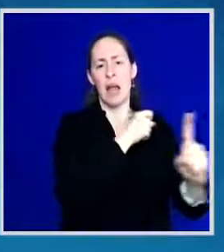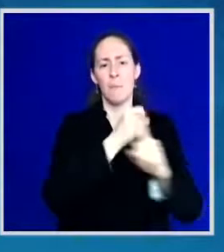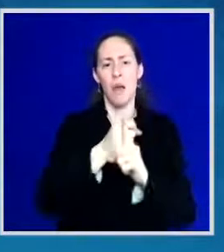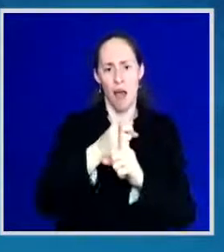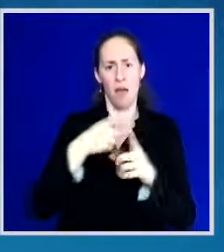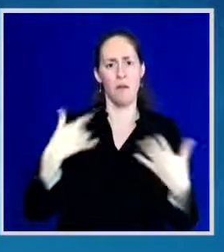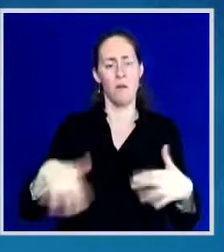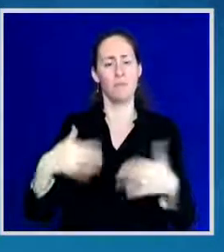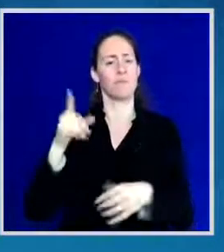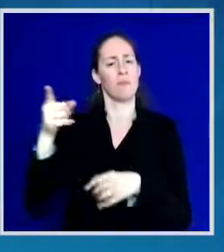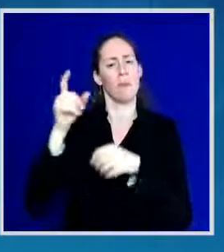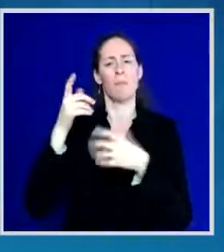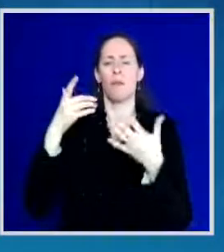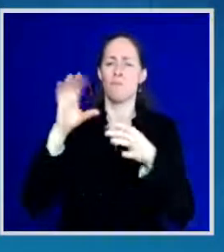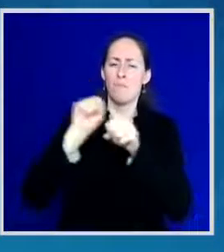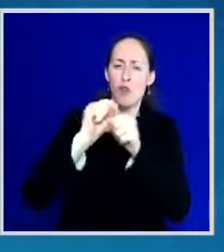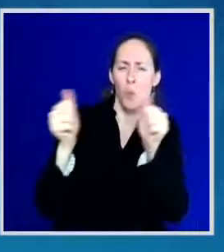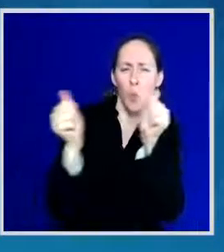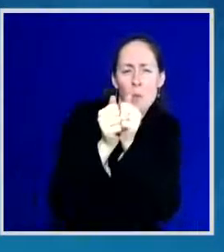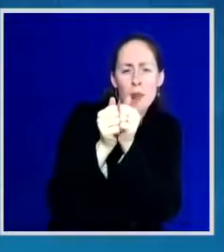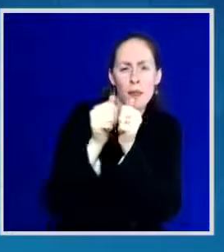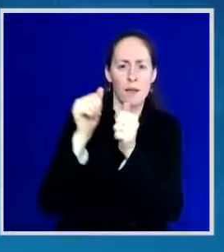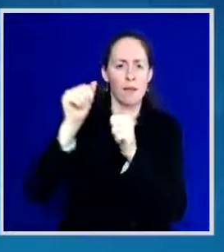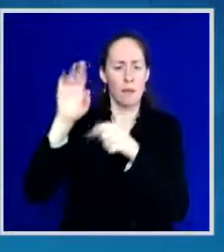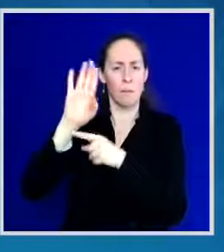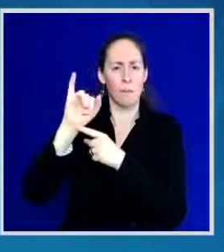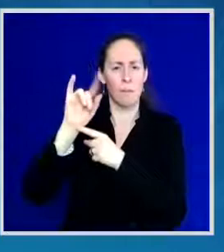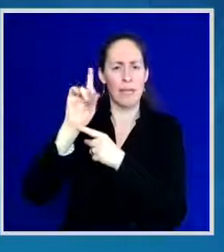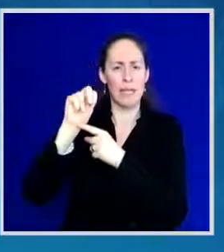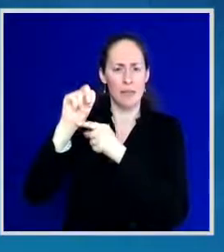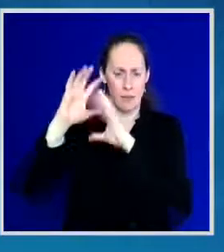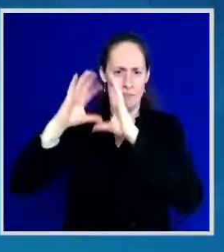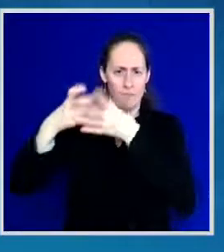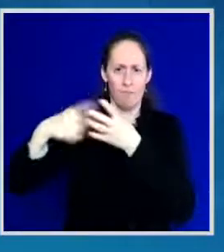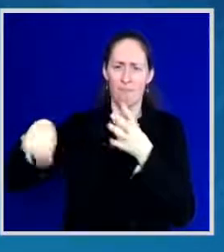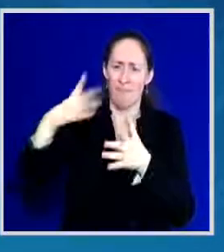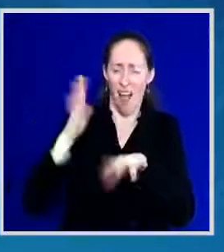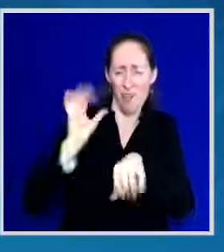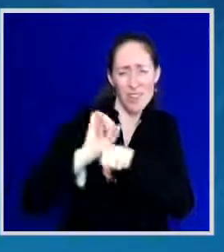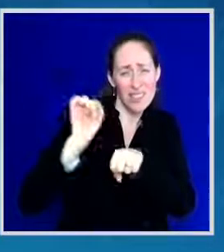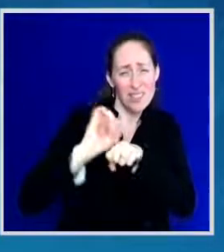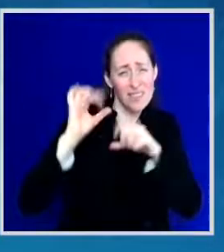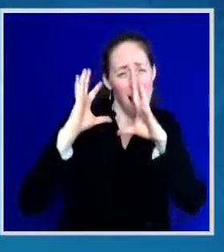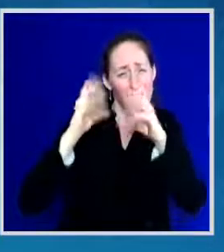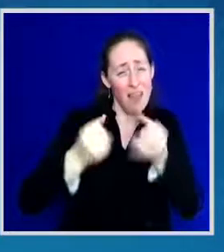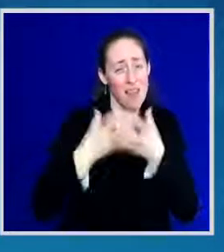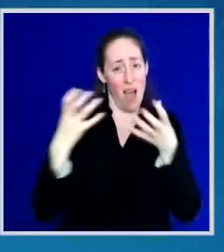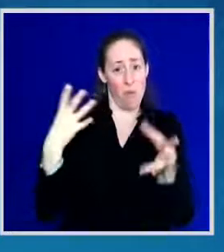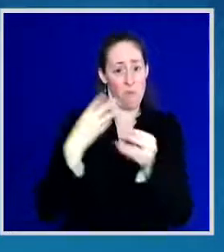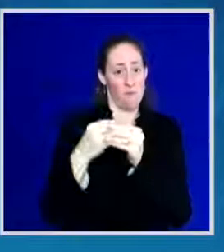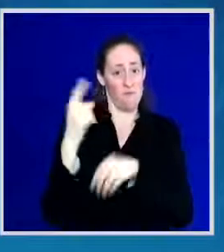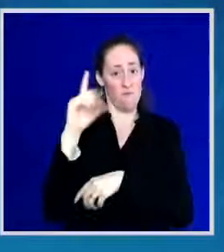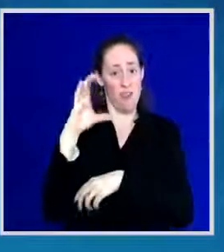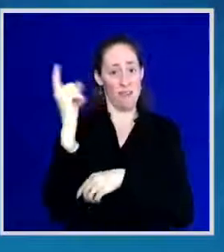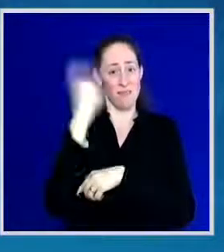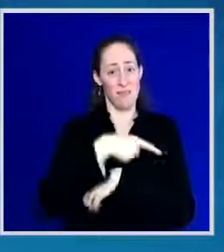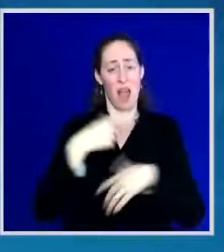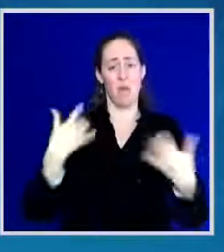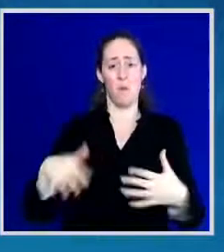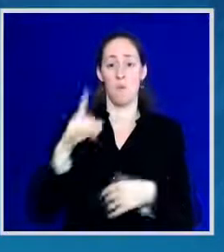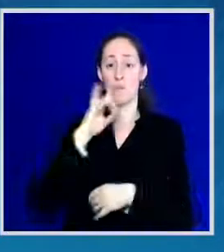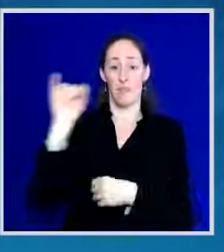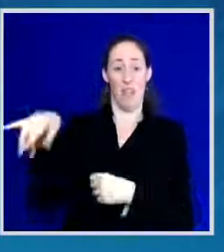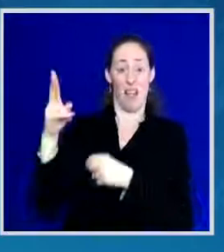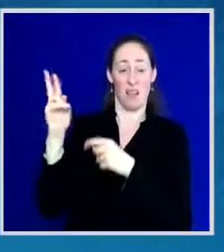families these first 100 days. The Biden-Harris administration gives light and hope